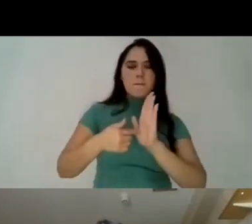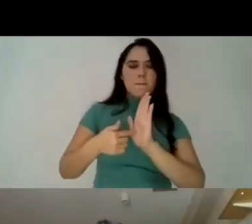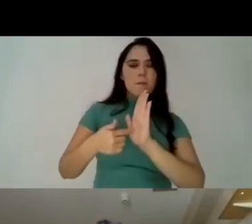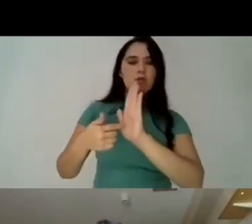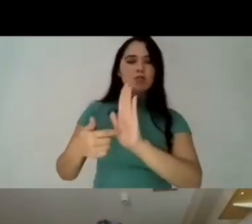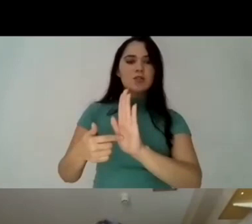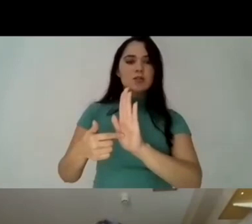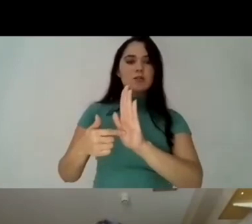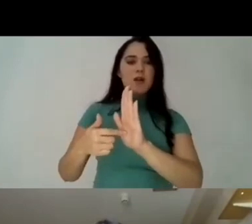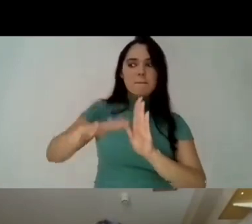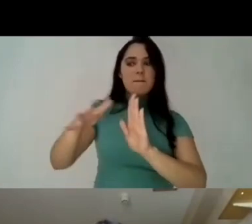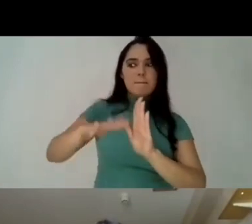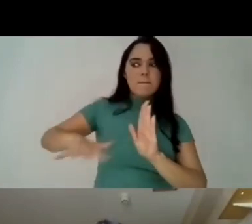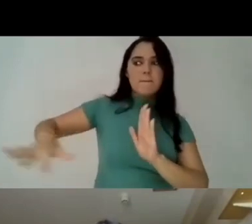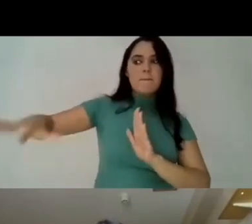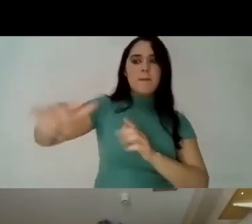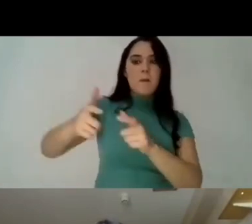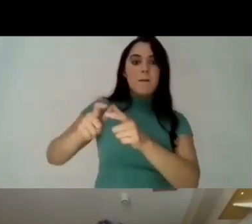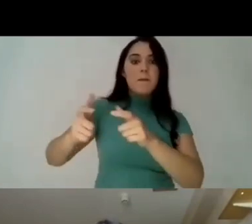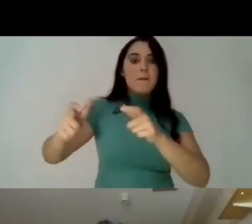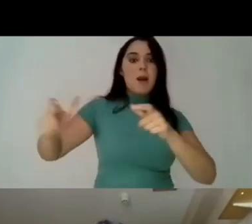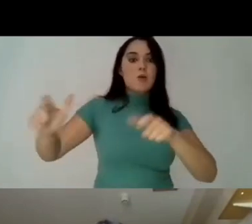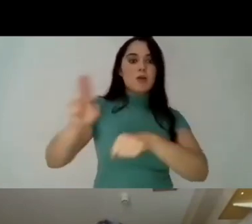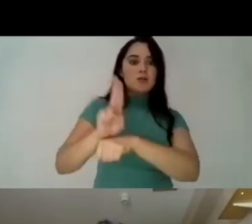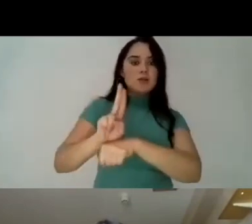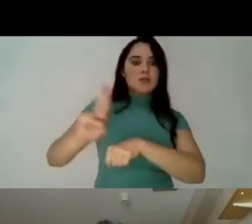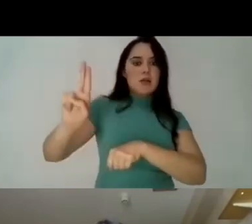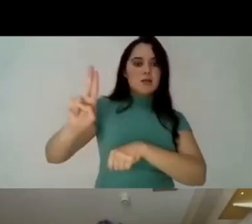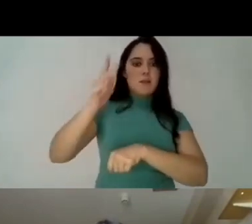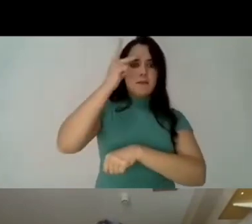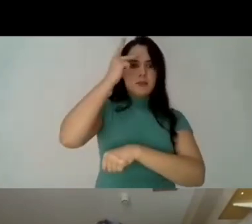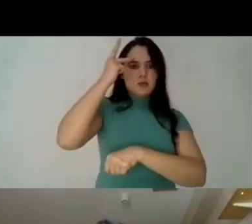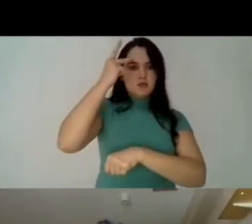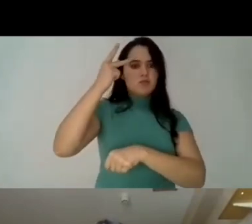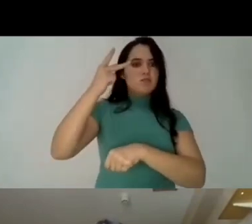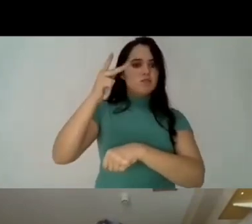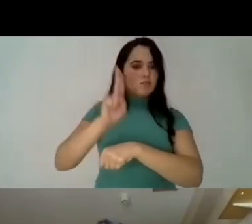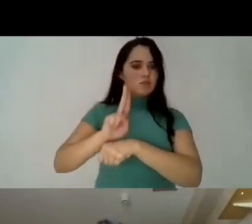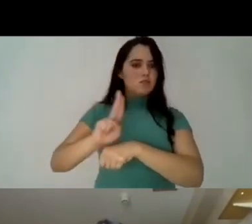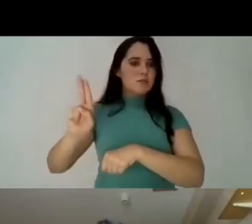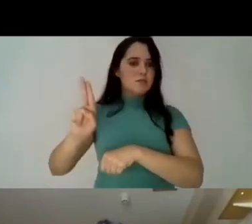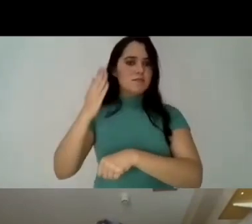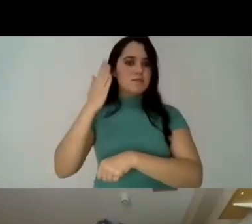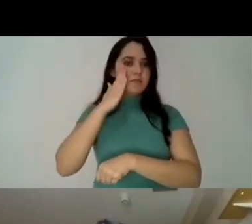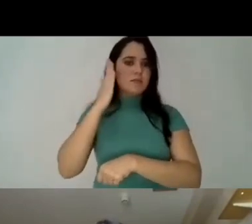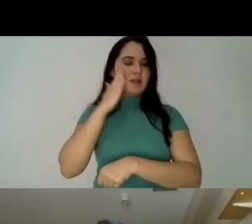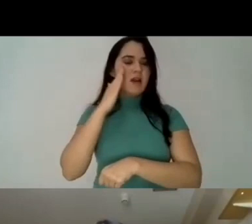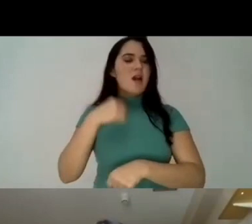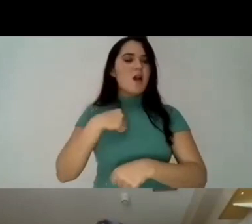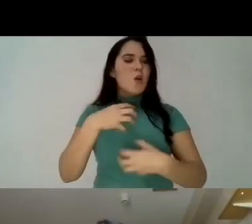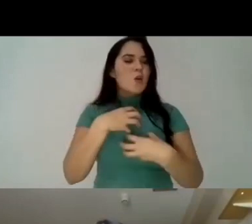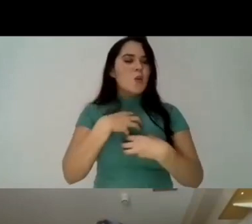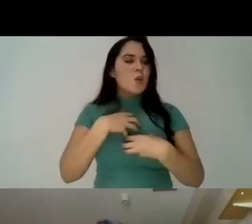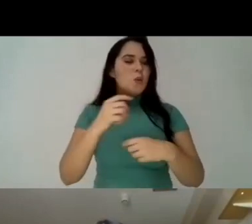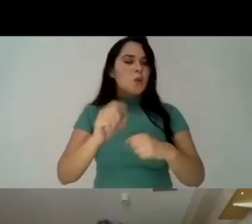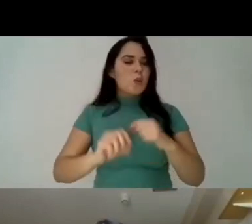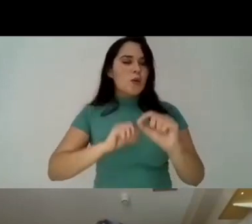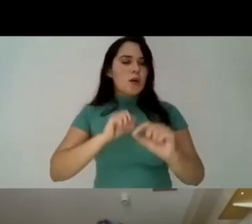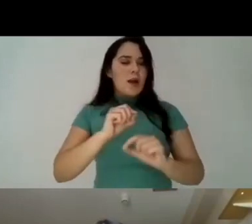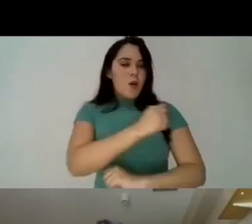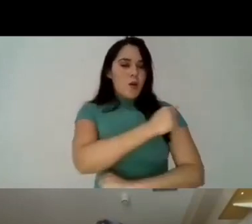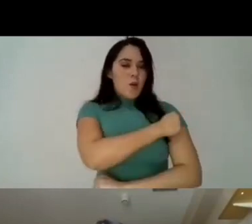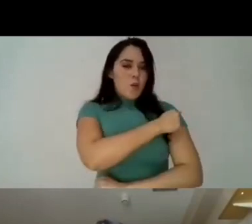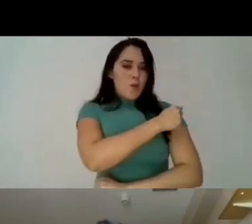the gender agenda uh a bit a bit more strongly they have to extend this